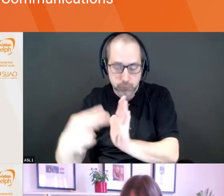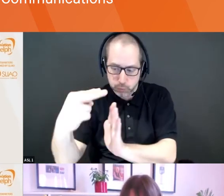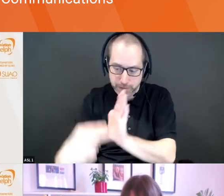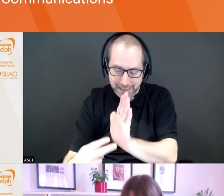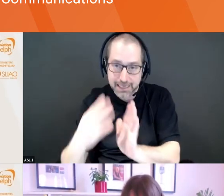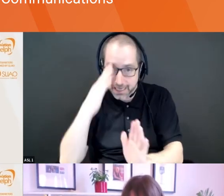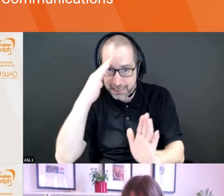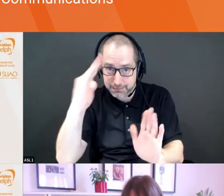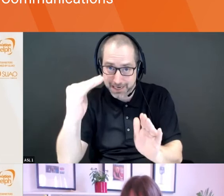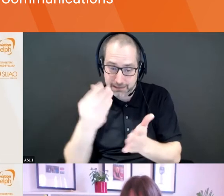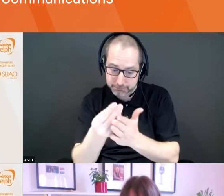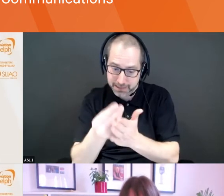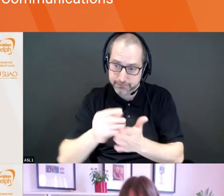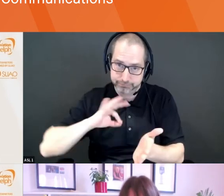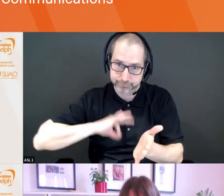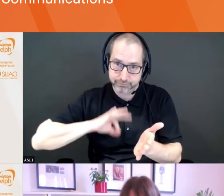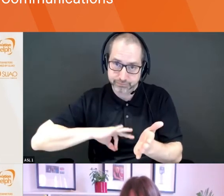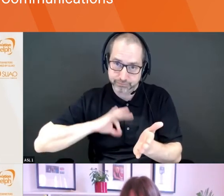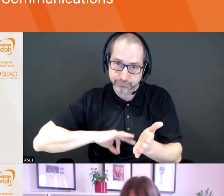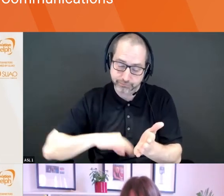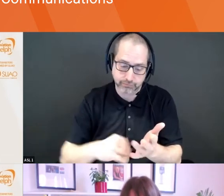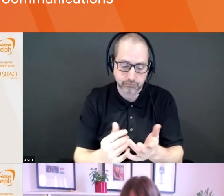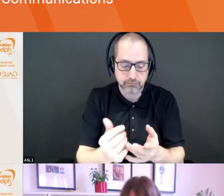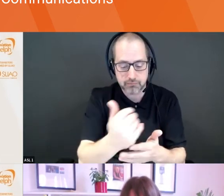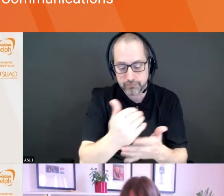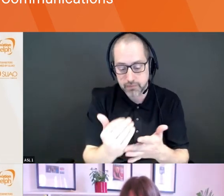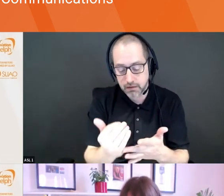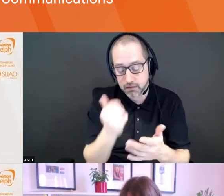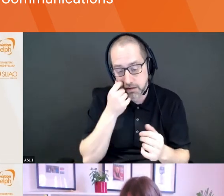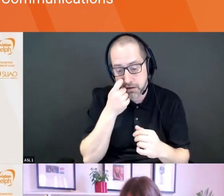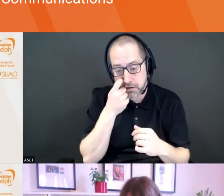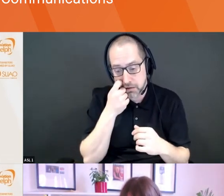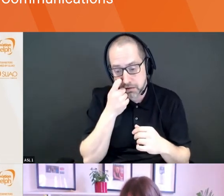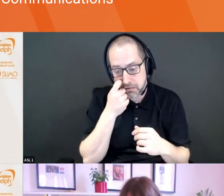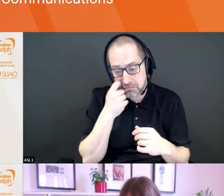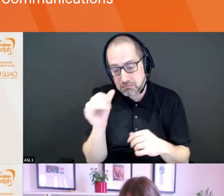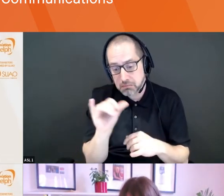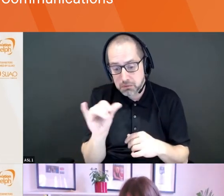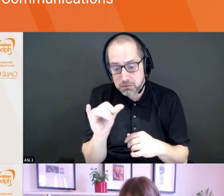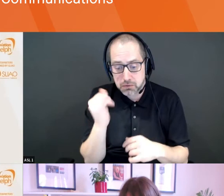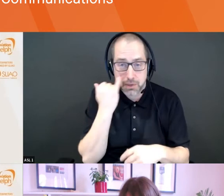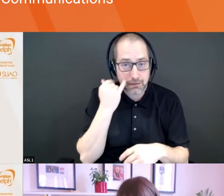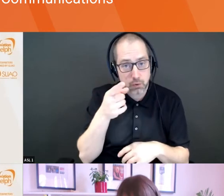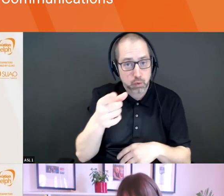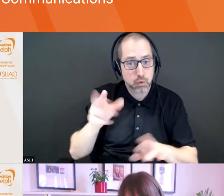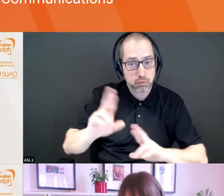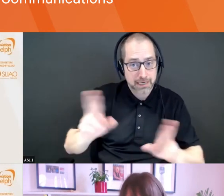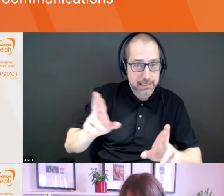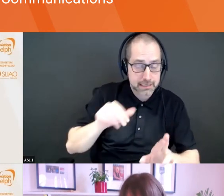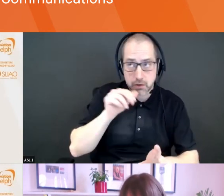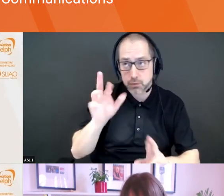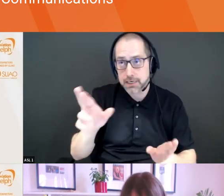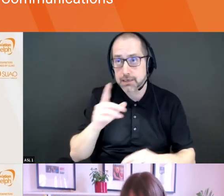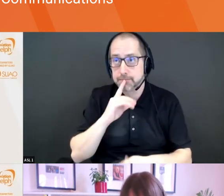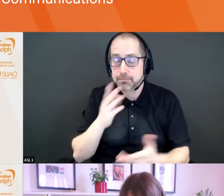to in that process. Uh, I would also say, um, you're at a point where, uh, I mean, maybe